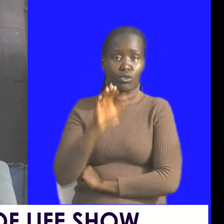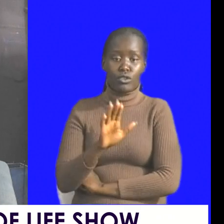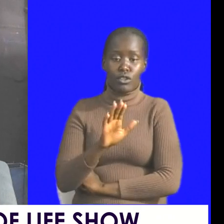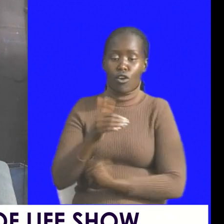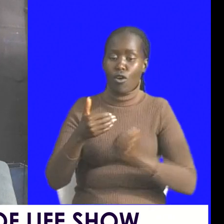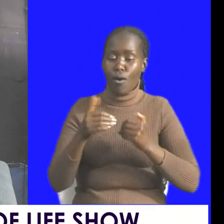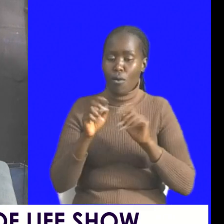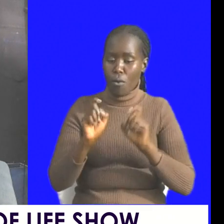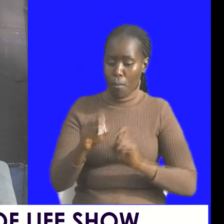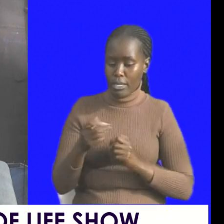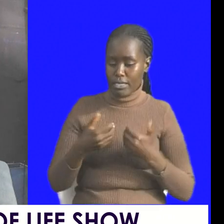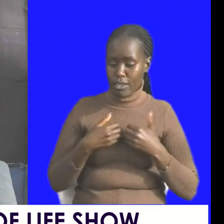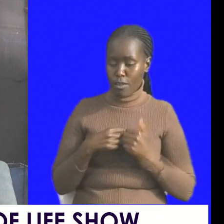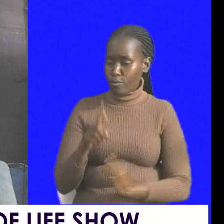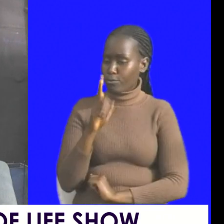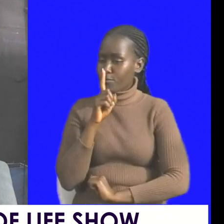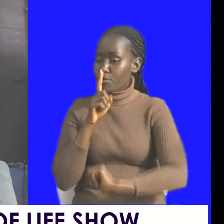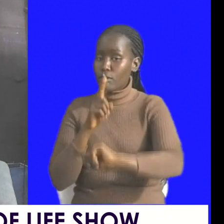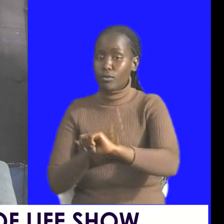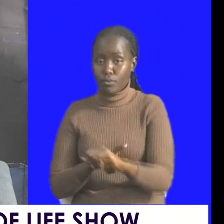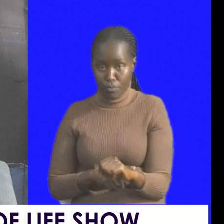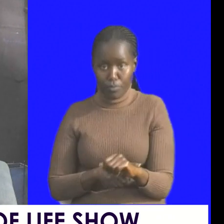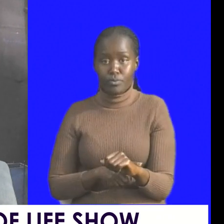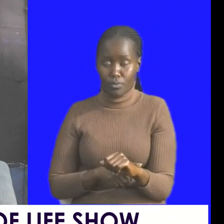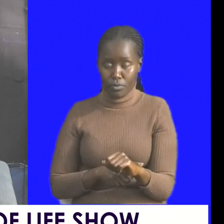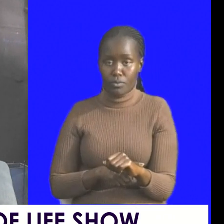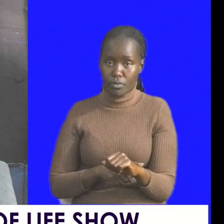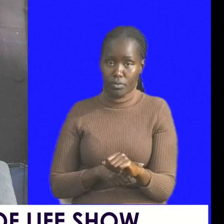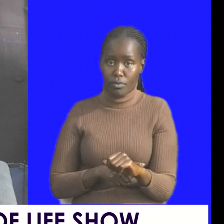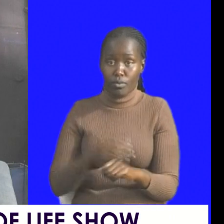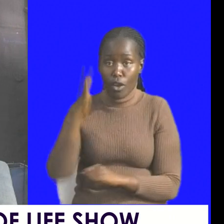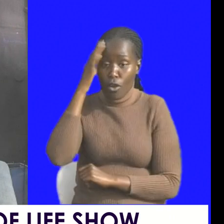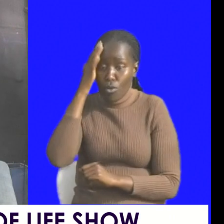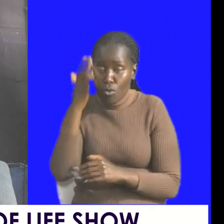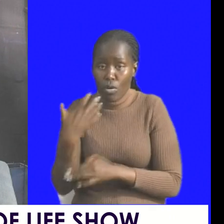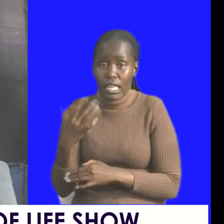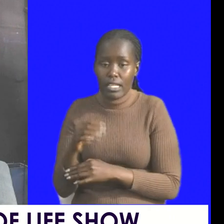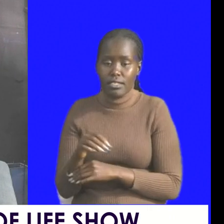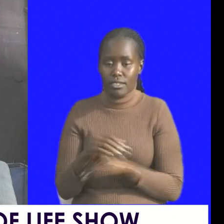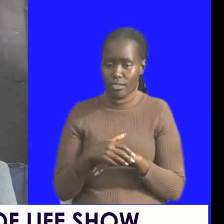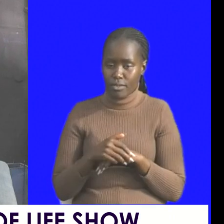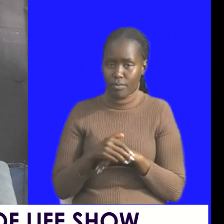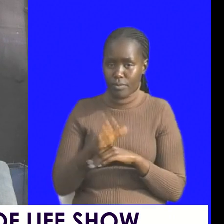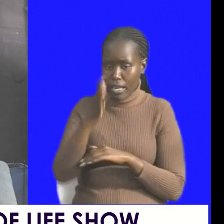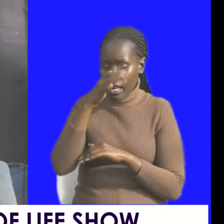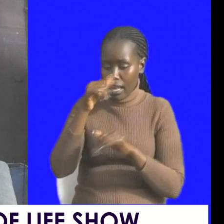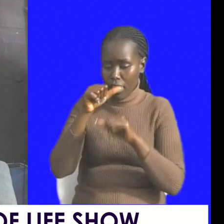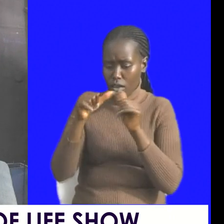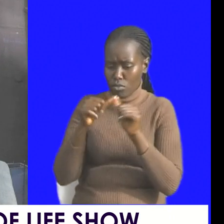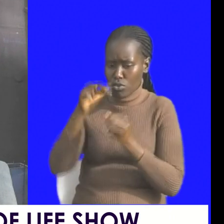time to sift through the lies of life you know the things that cheat you about who you are